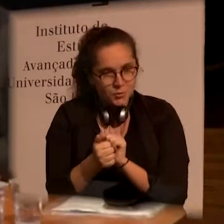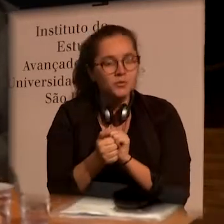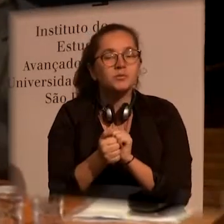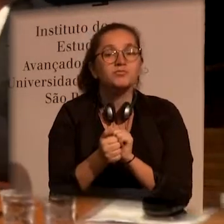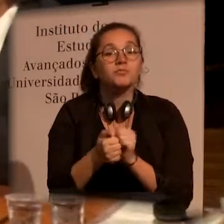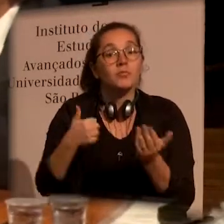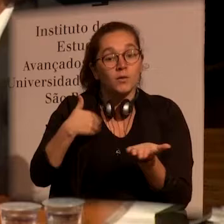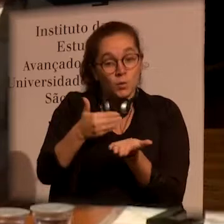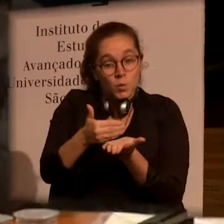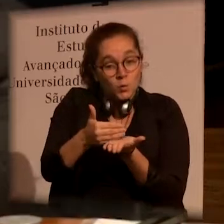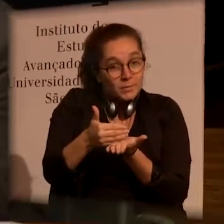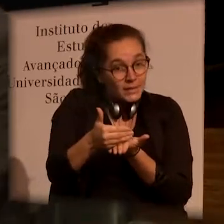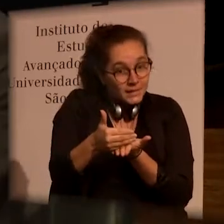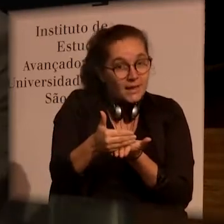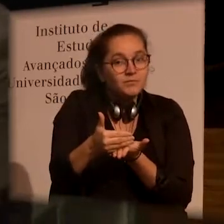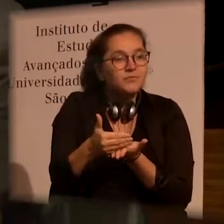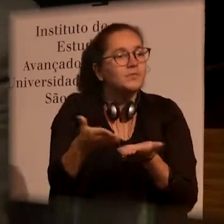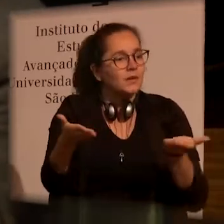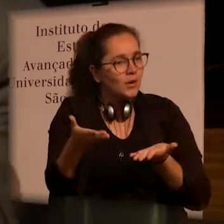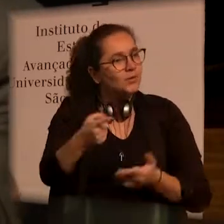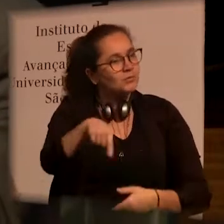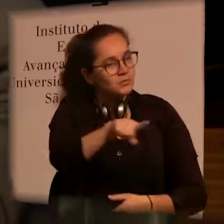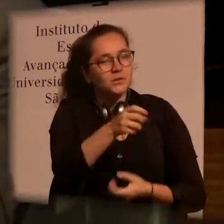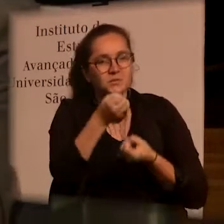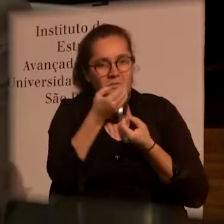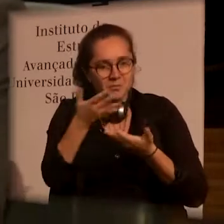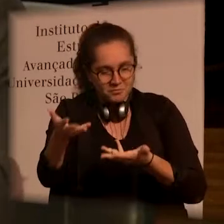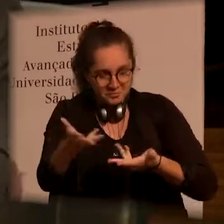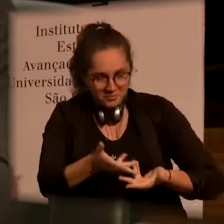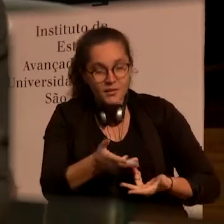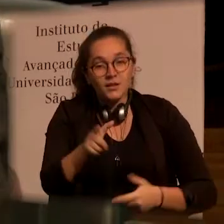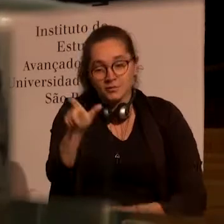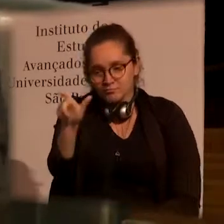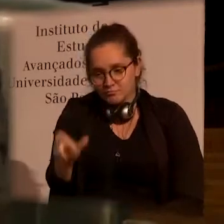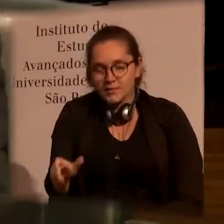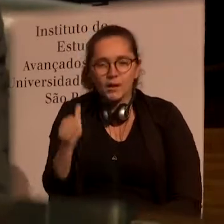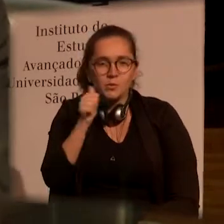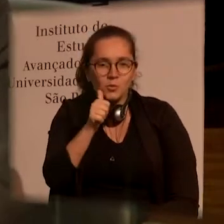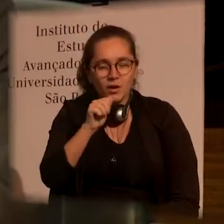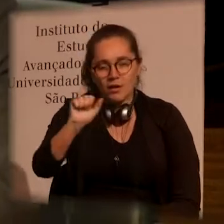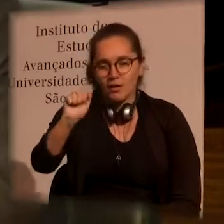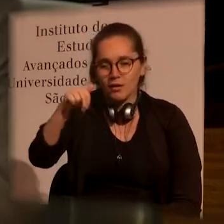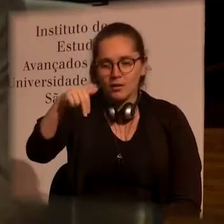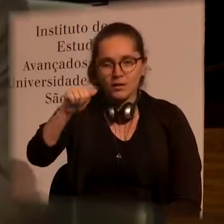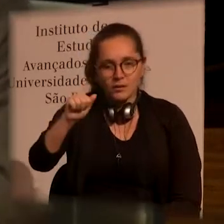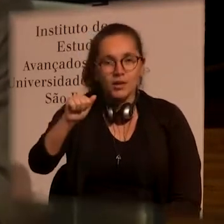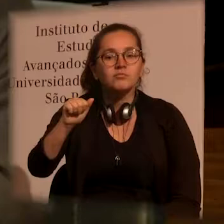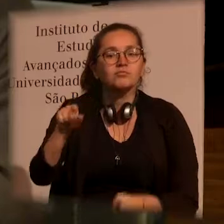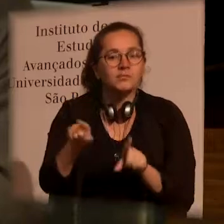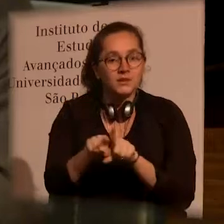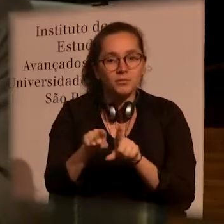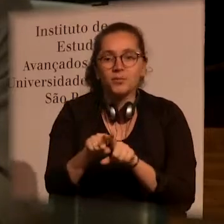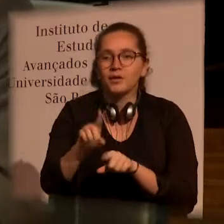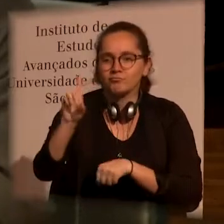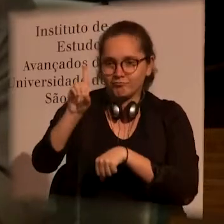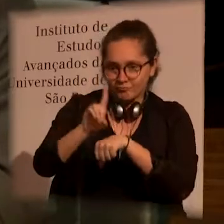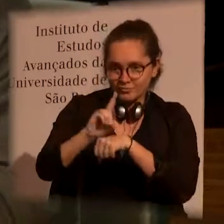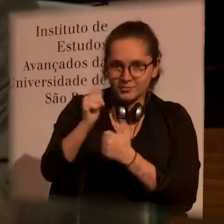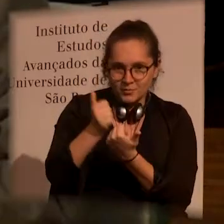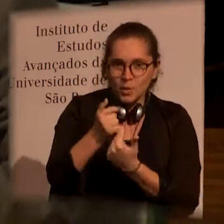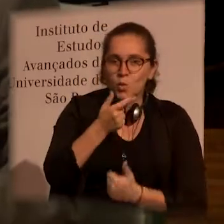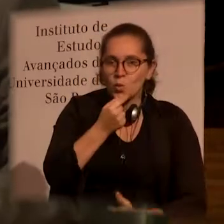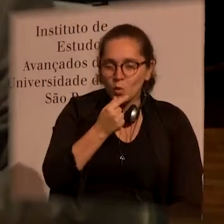who are attending this session. I'd like to welcome Professor Cooper, in the name of our